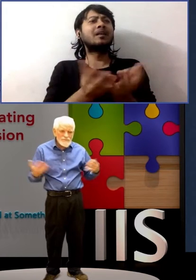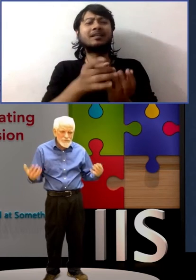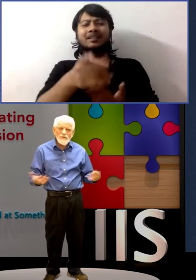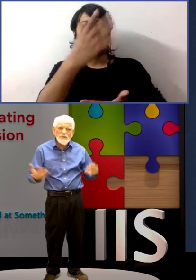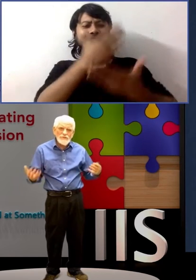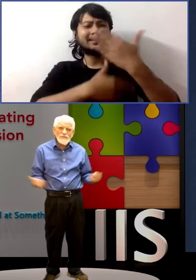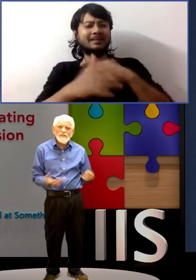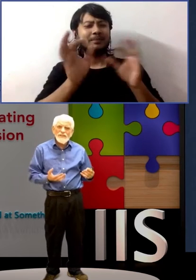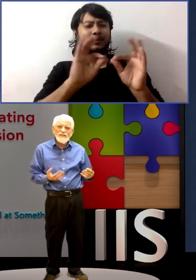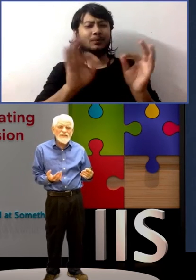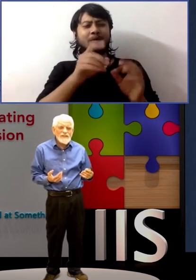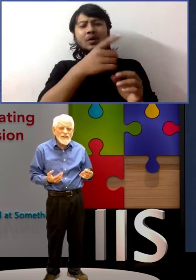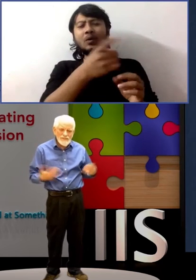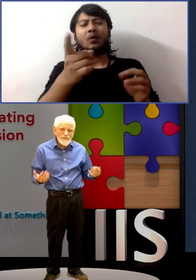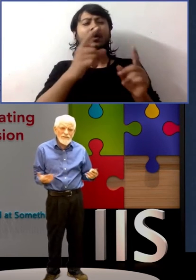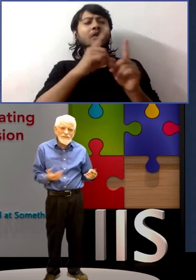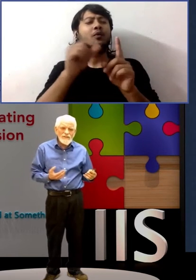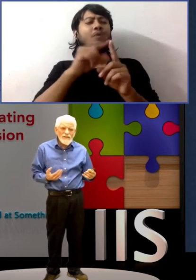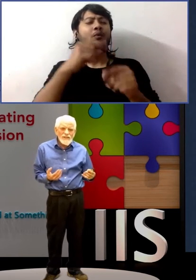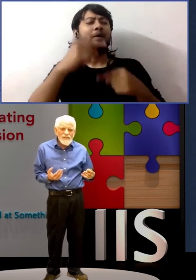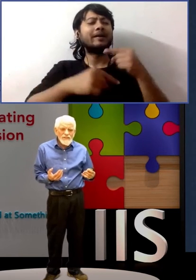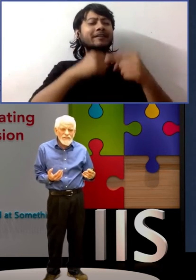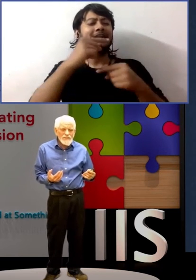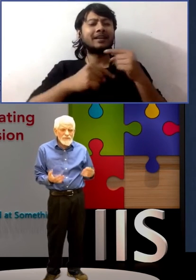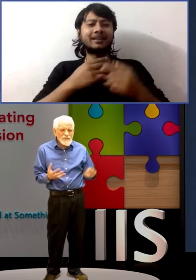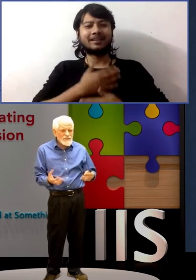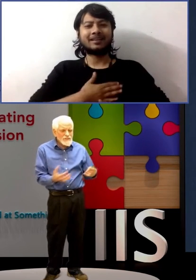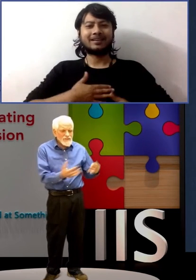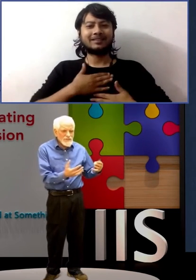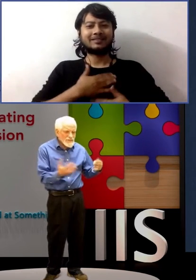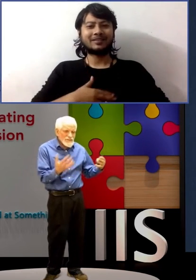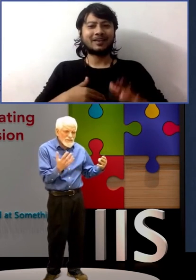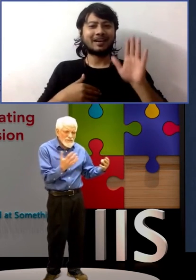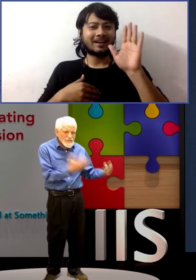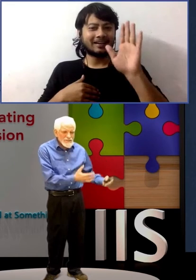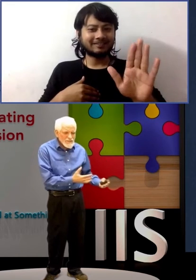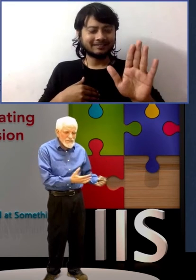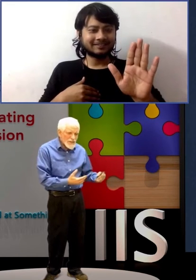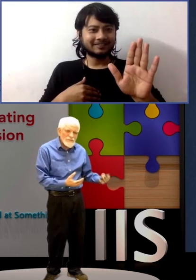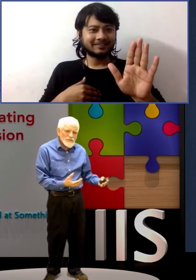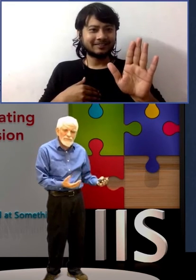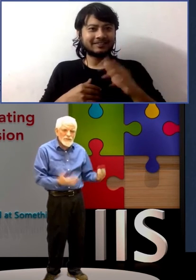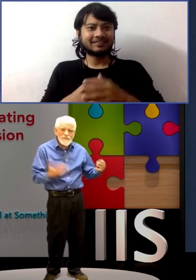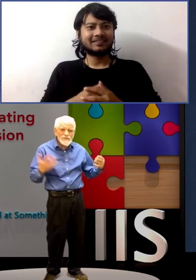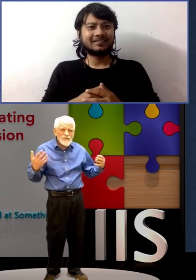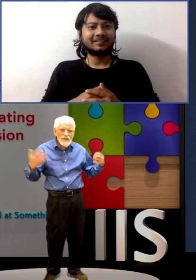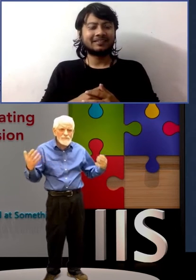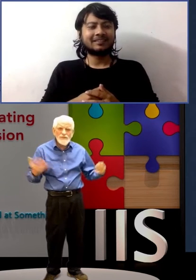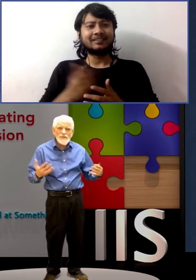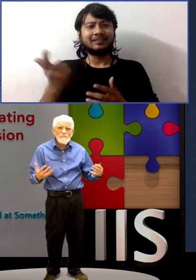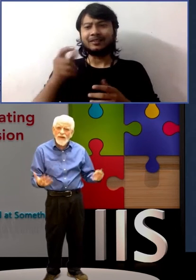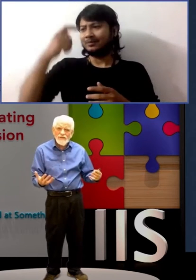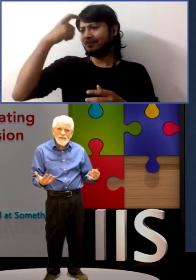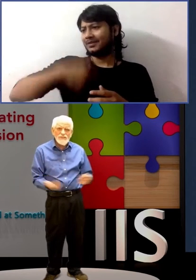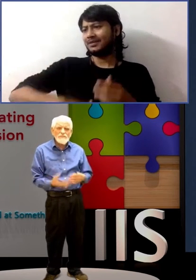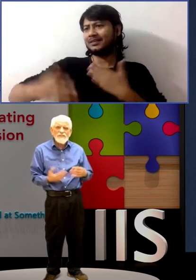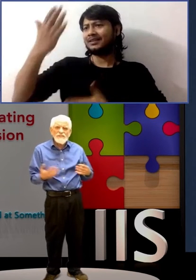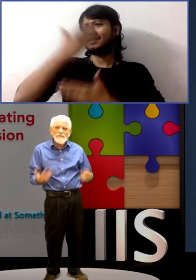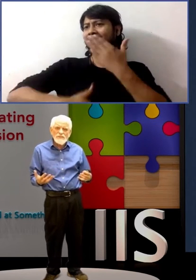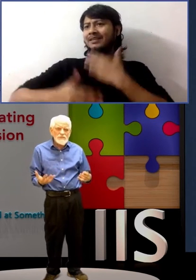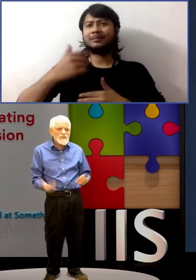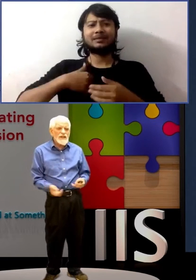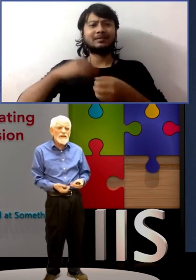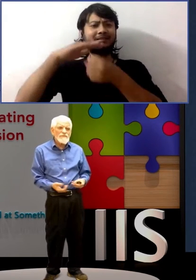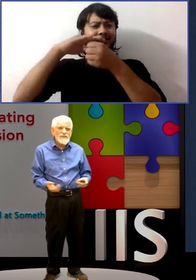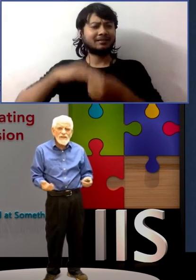all do and appreciate as a whole, then we should, these disabled people should not be embarrassed. It should be